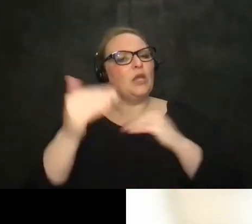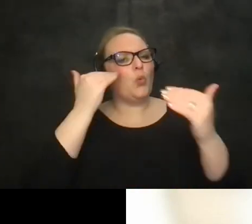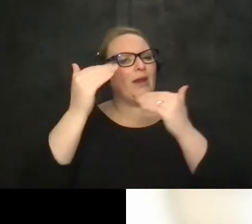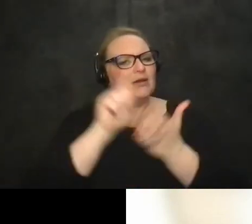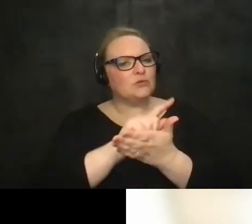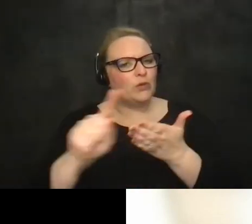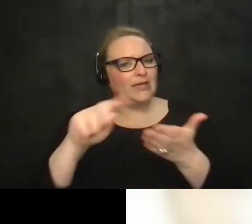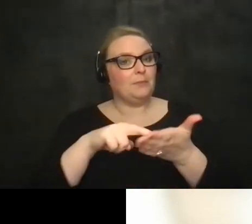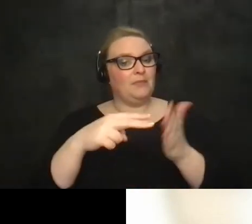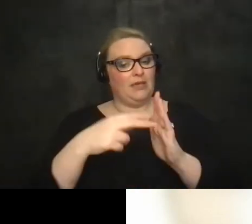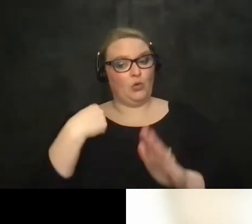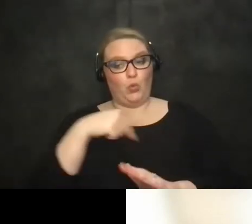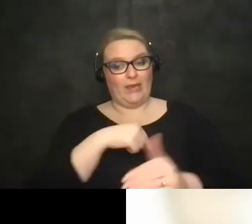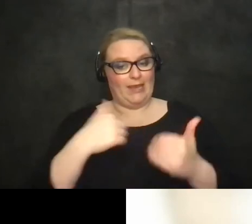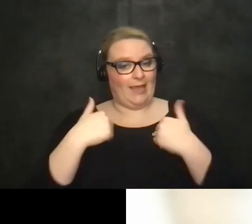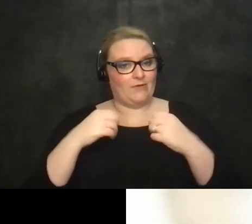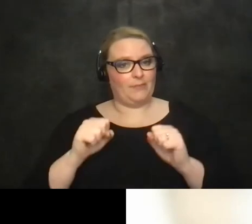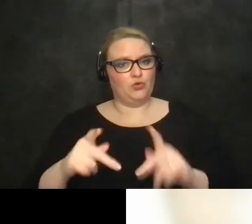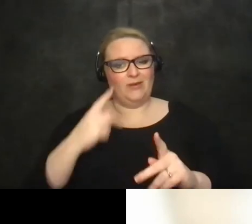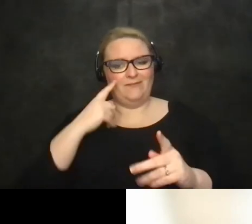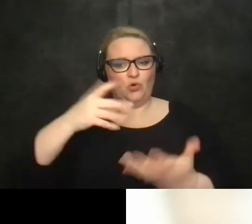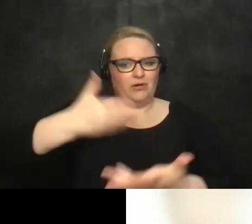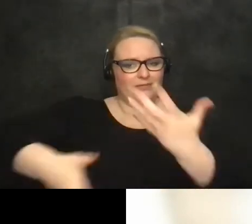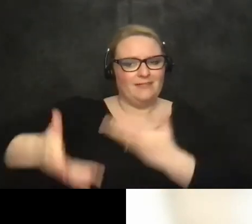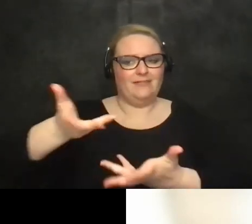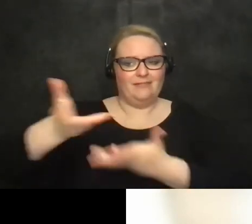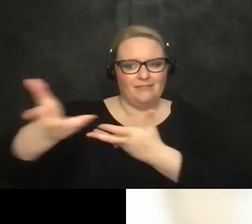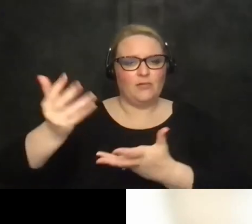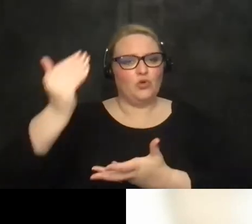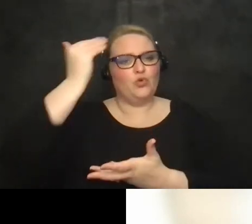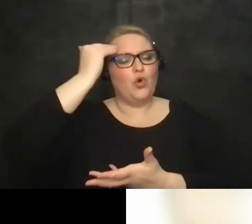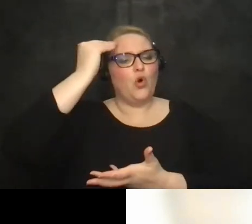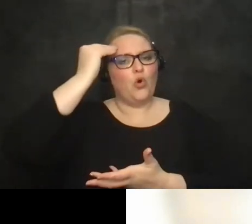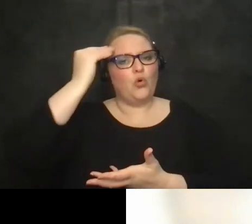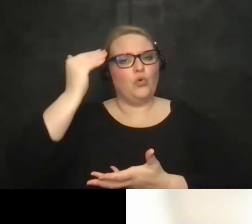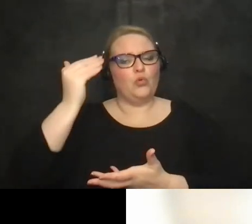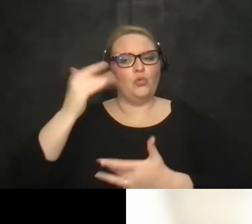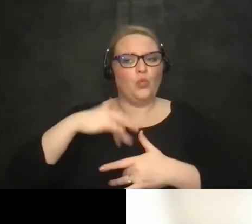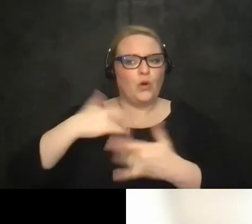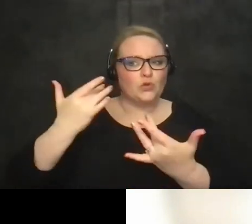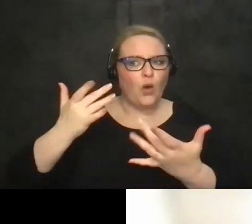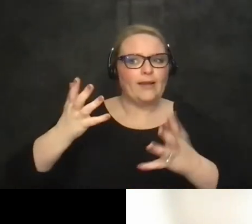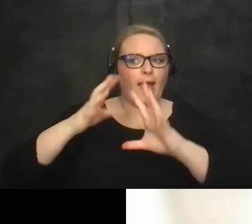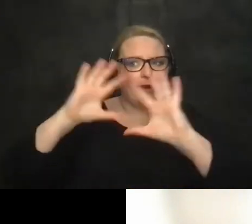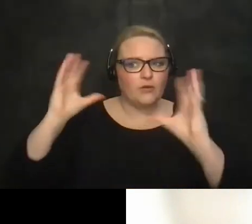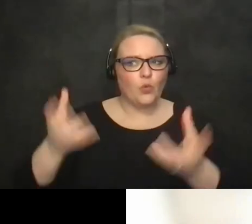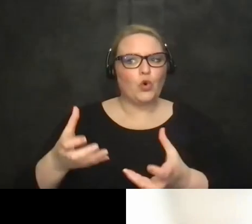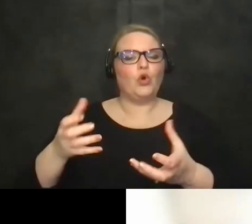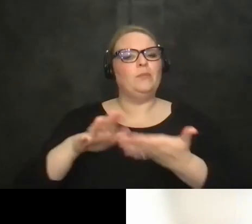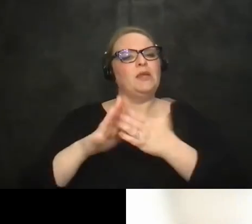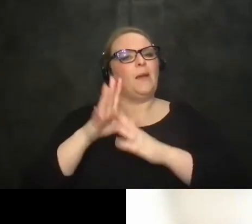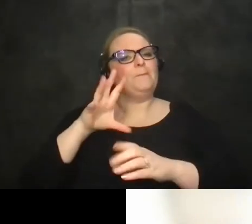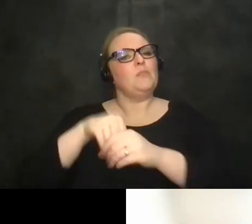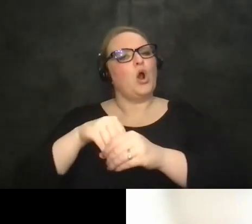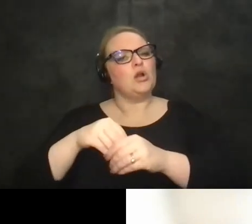of us a chance to interact with one another and to get to know uh what's going on in the world and to become a part of the